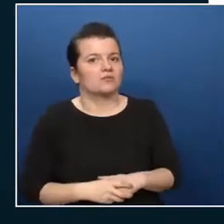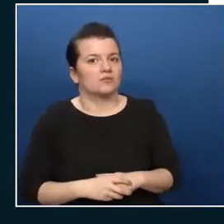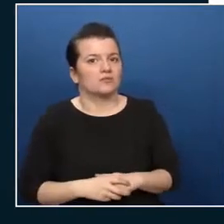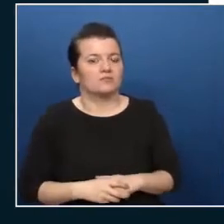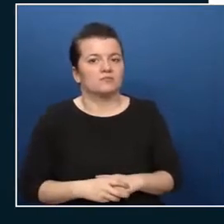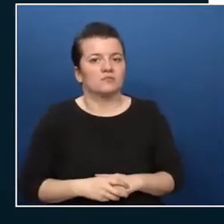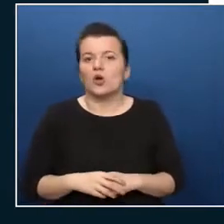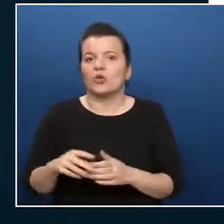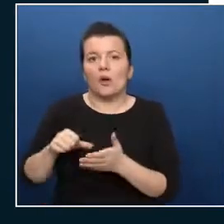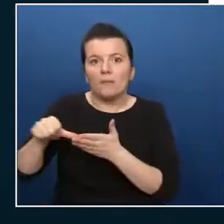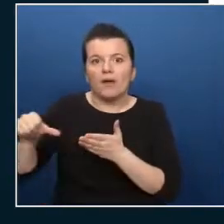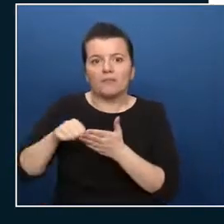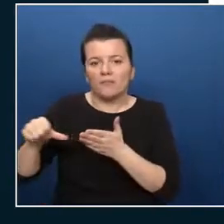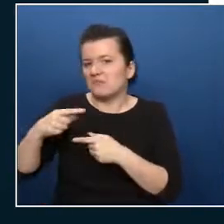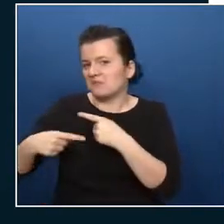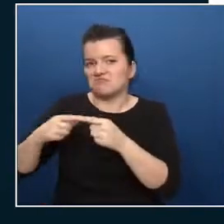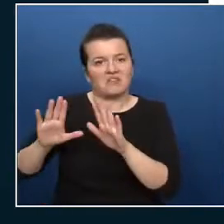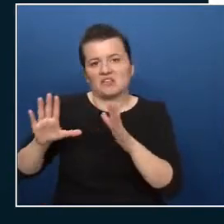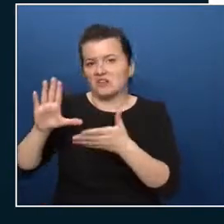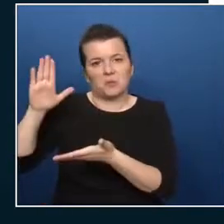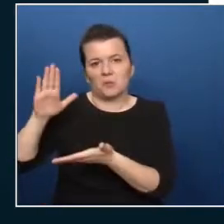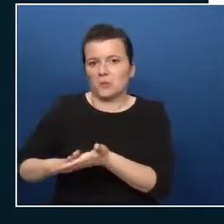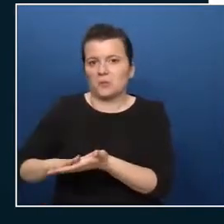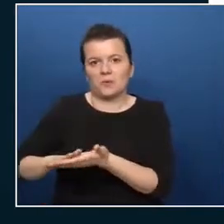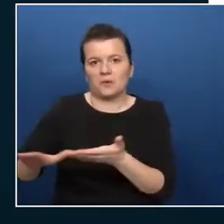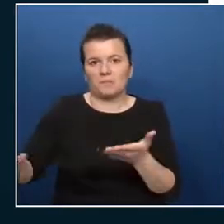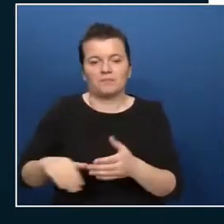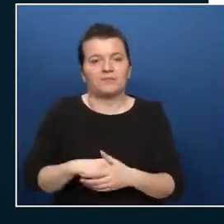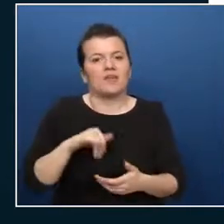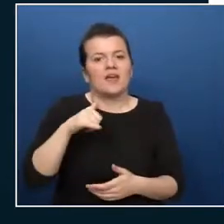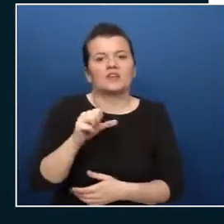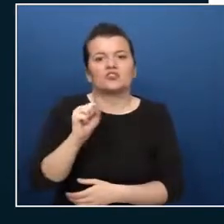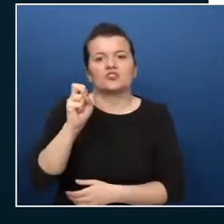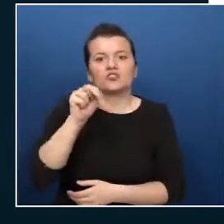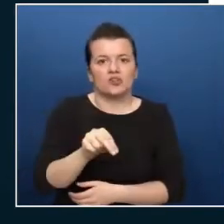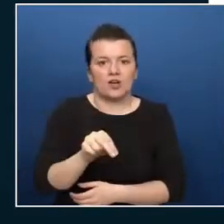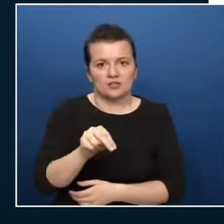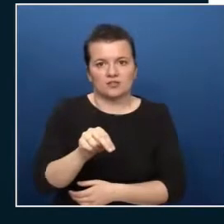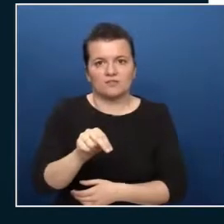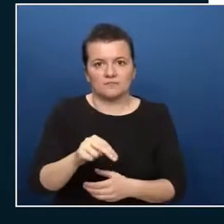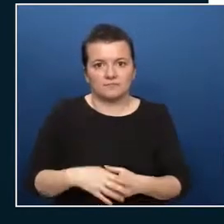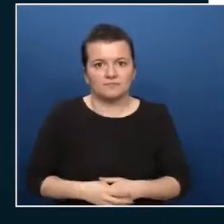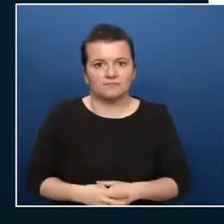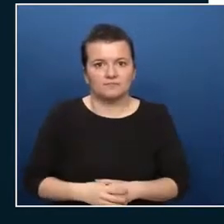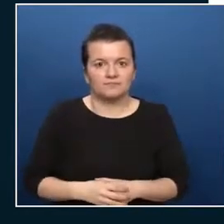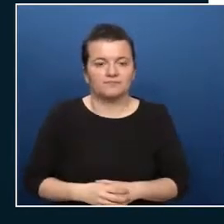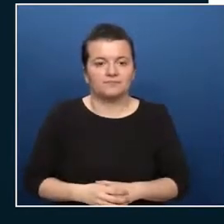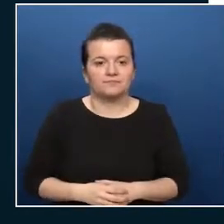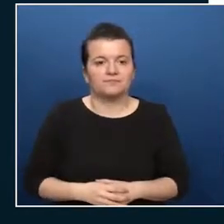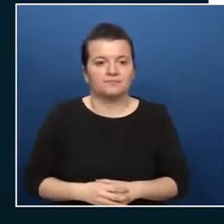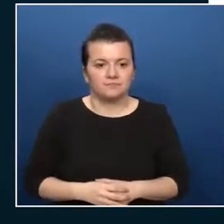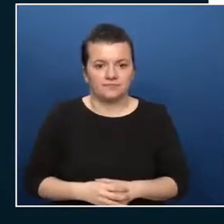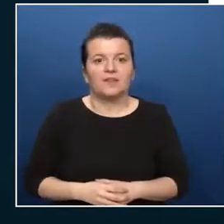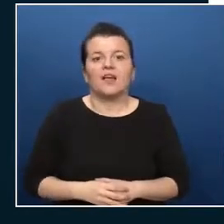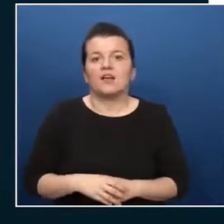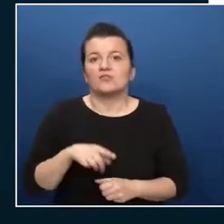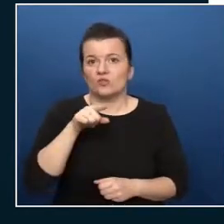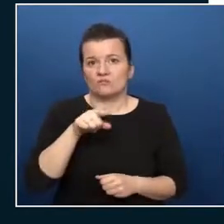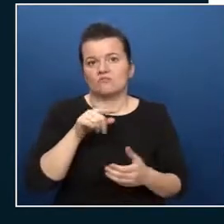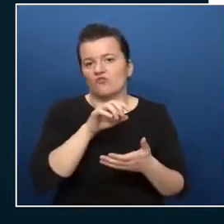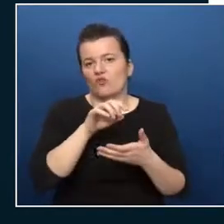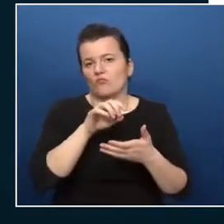ARM templates are written in JSON that stands for JavaScript object notation and this is a lightweight